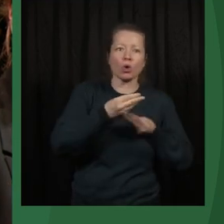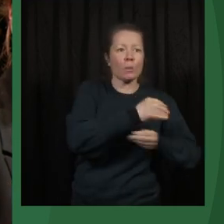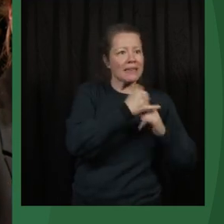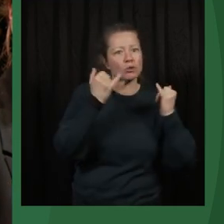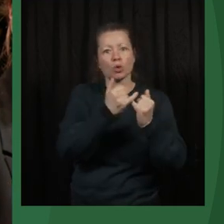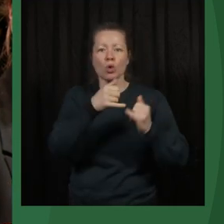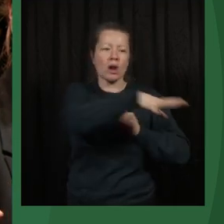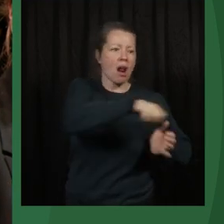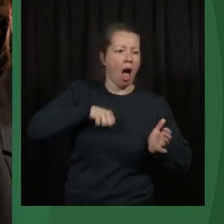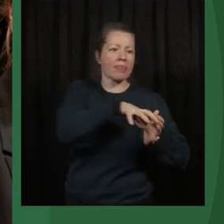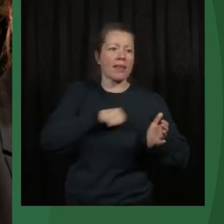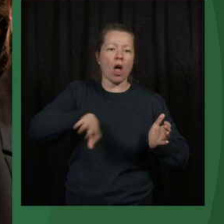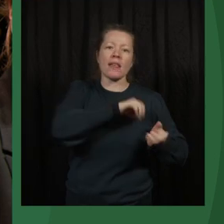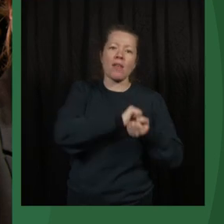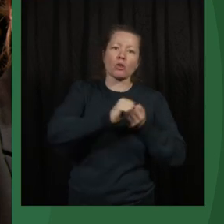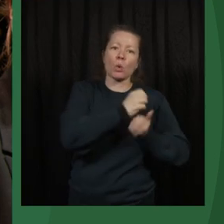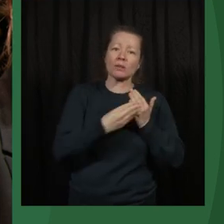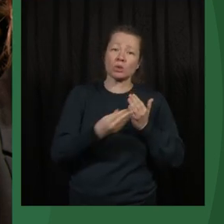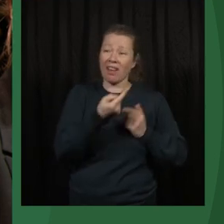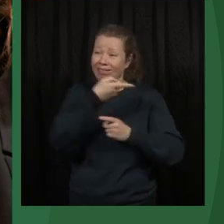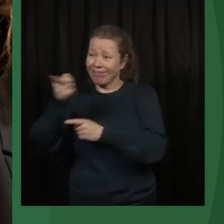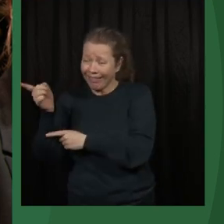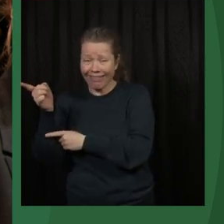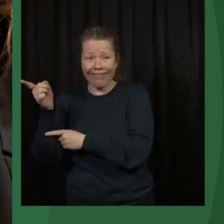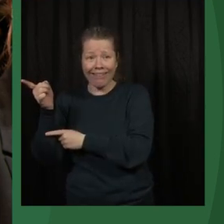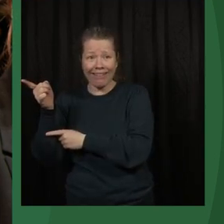pillaged our natural resources, pretty much, you know,